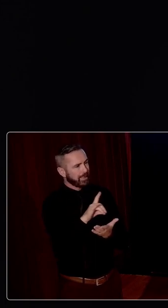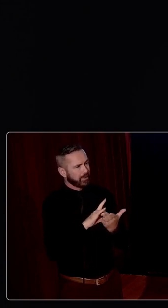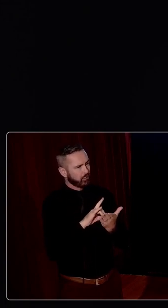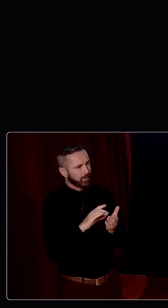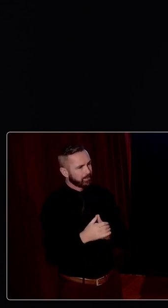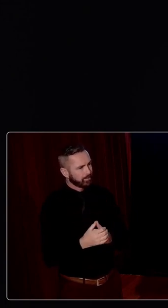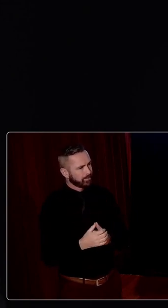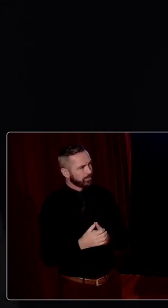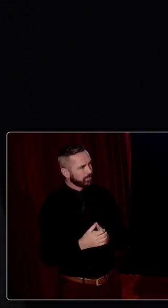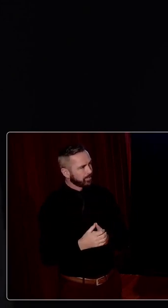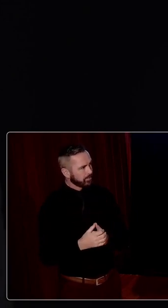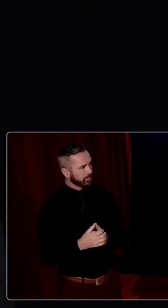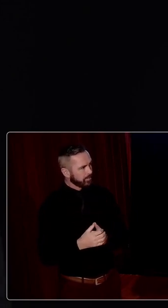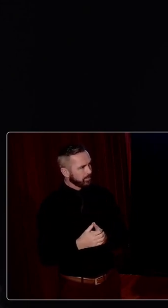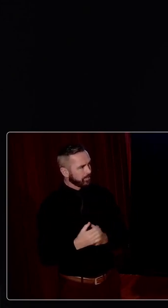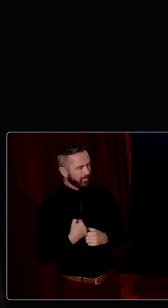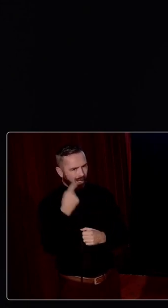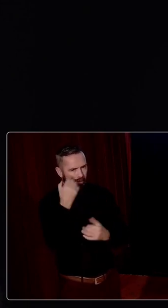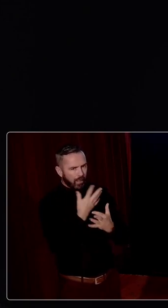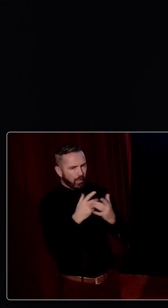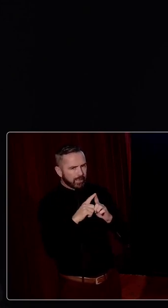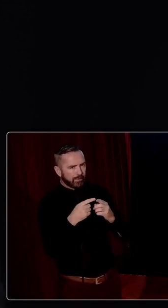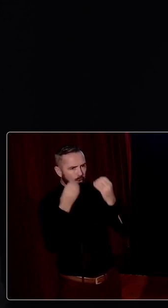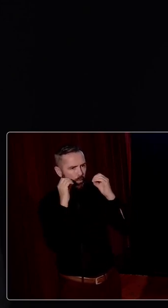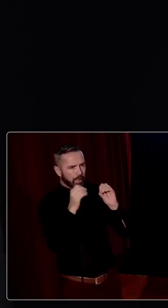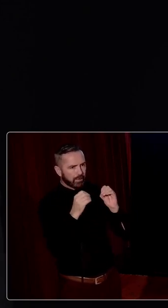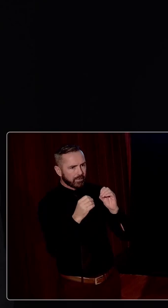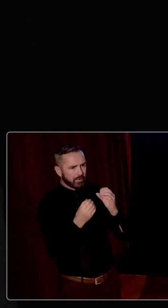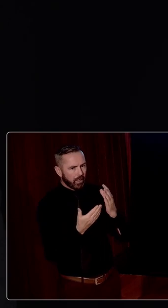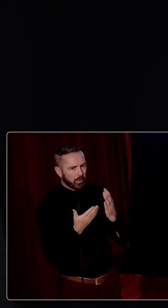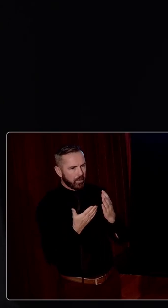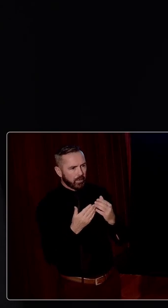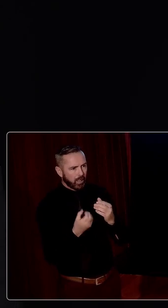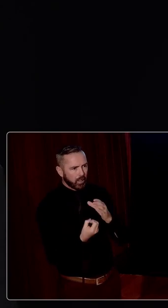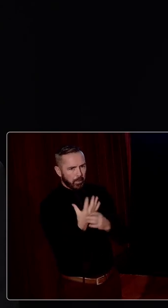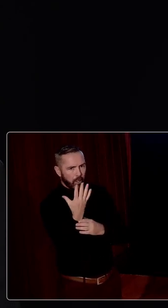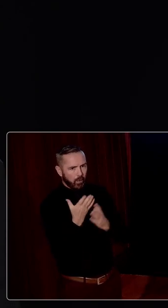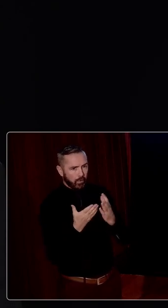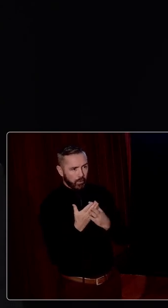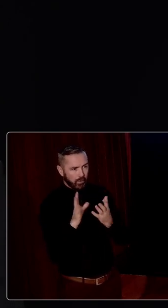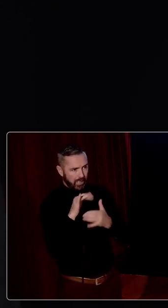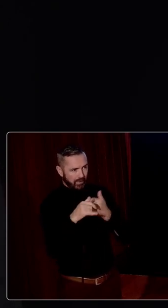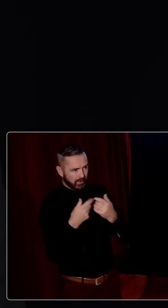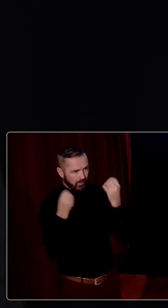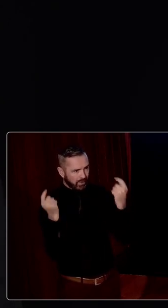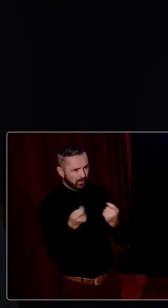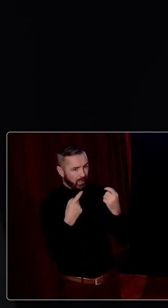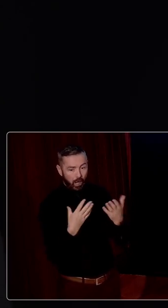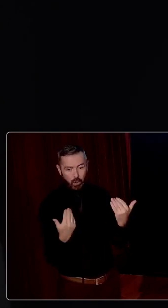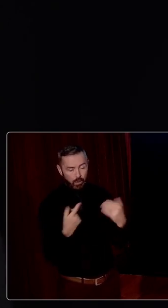I think there's an immense plurality of opinion that has emerged through the decade of centenaries. And I welcome the discourse that both